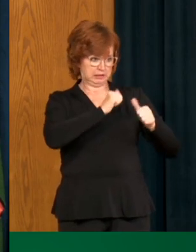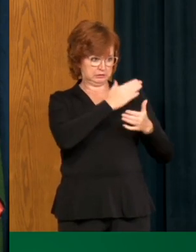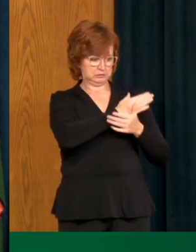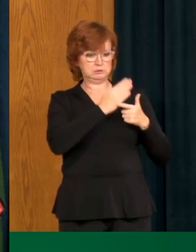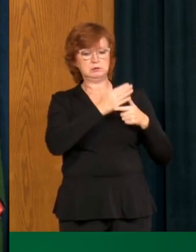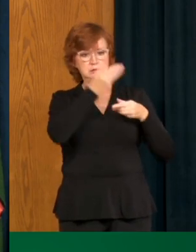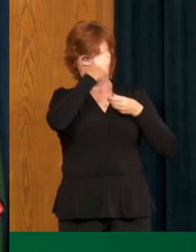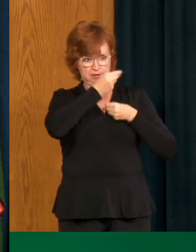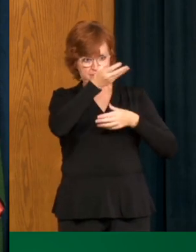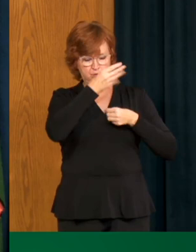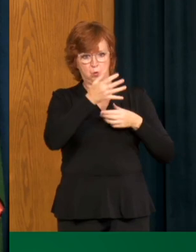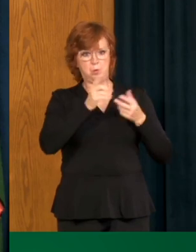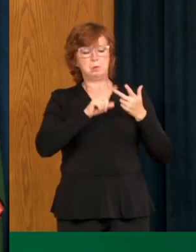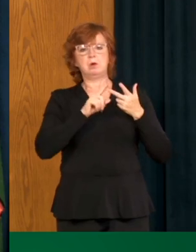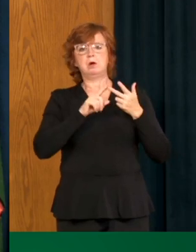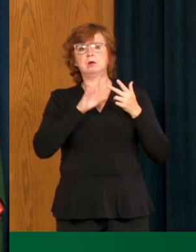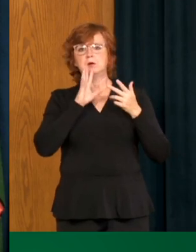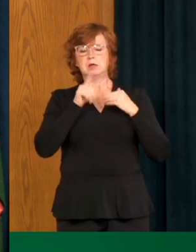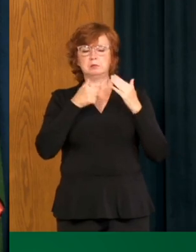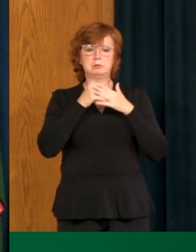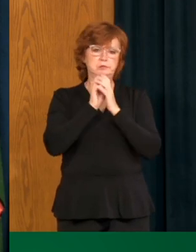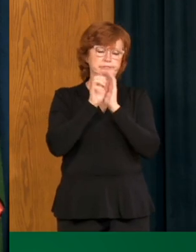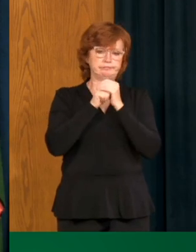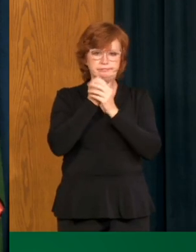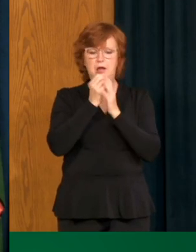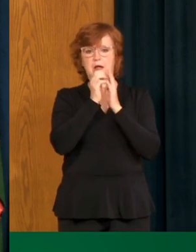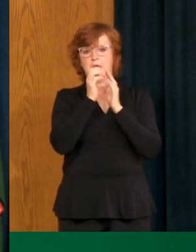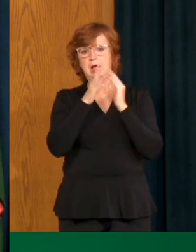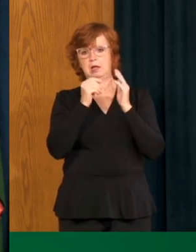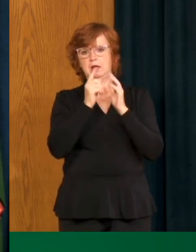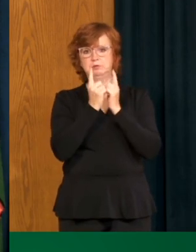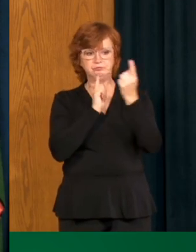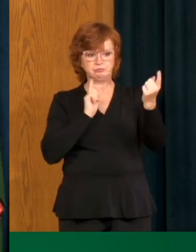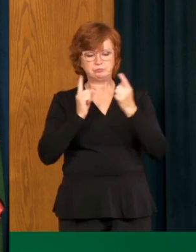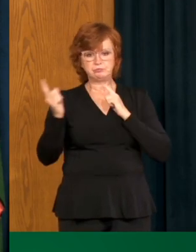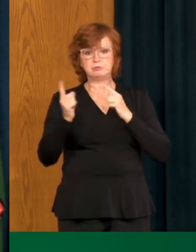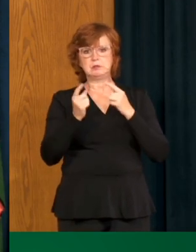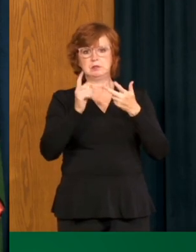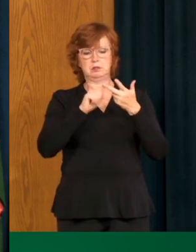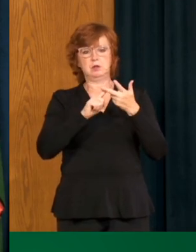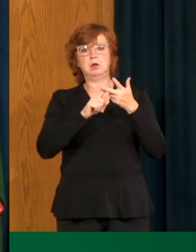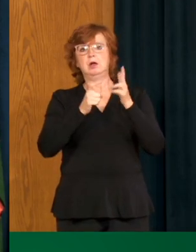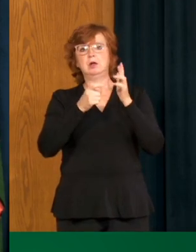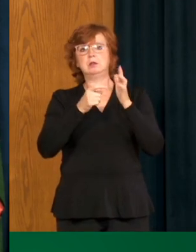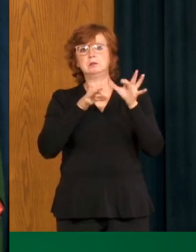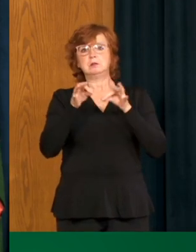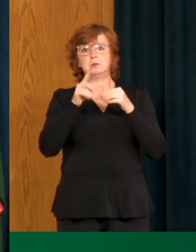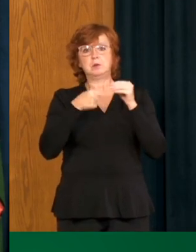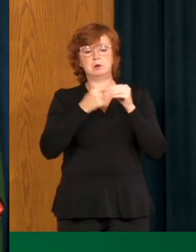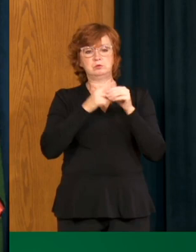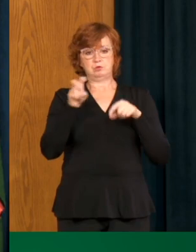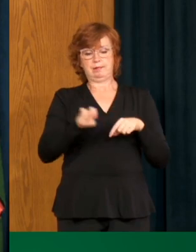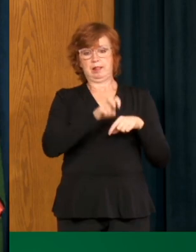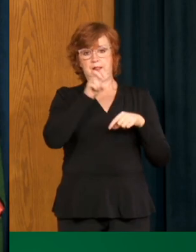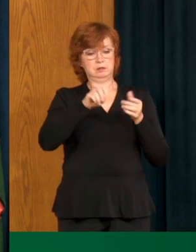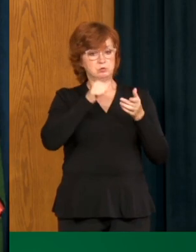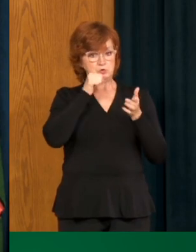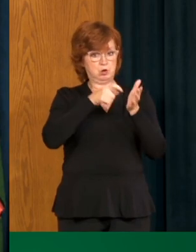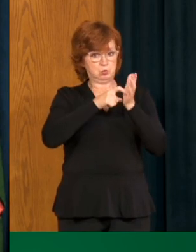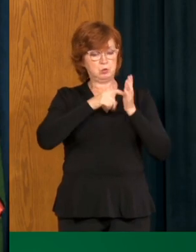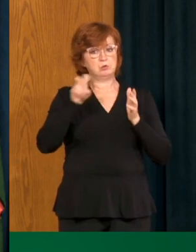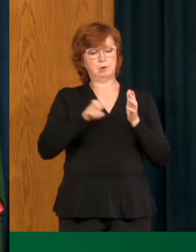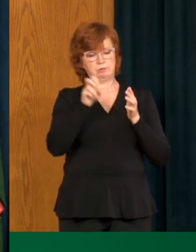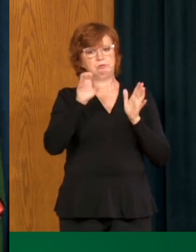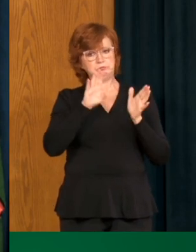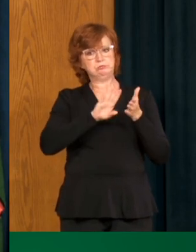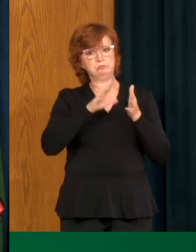to ensure that non-essential travel is being restricted and to do testing and contact tracing if it is deemed necessary. To